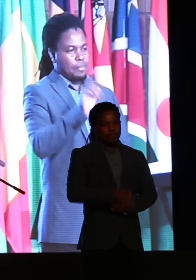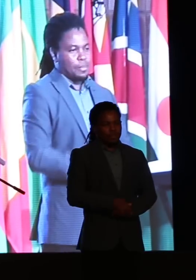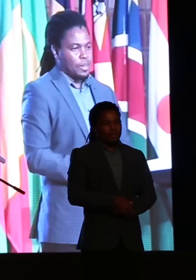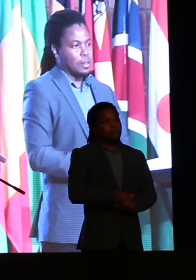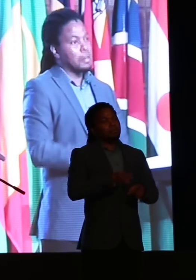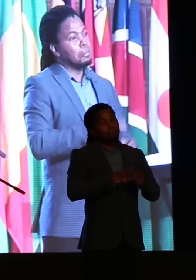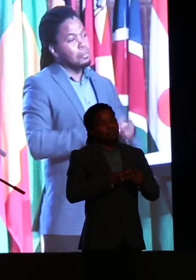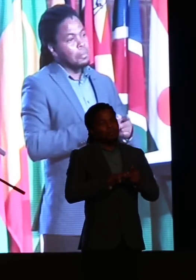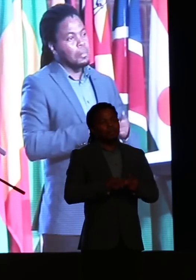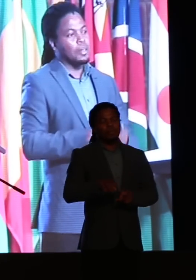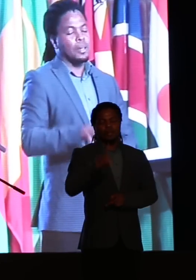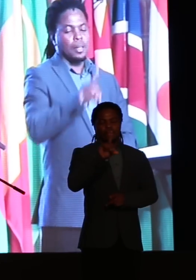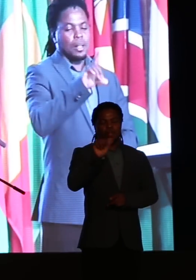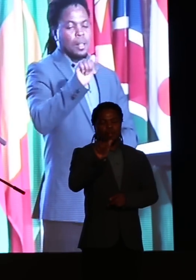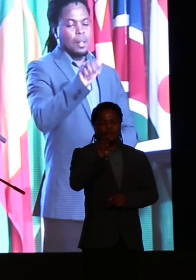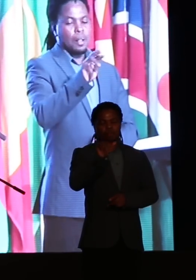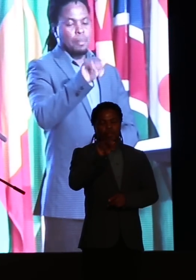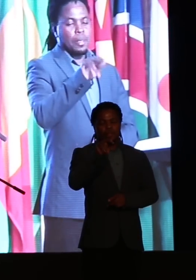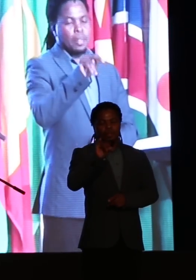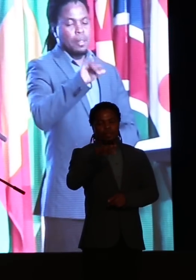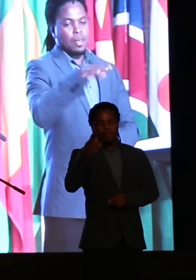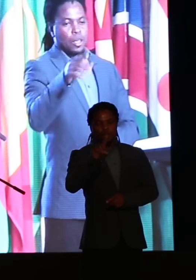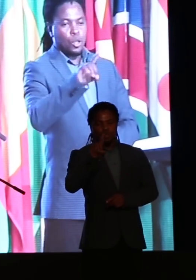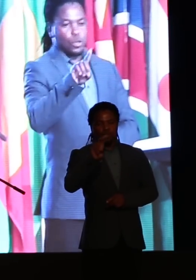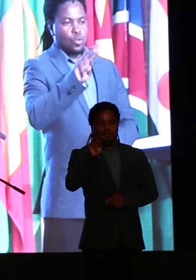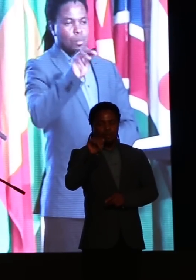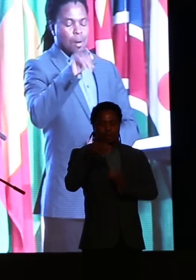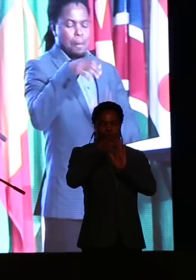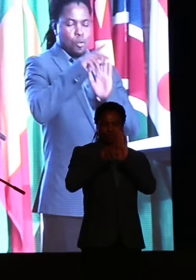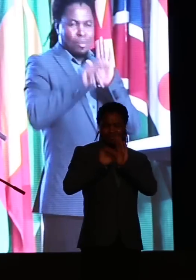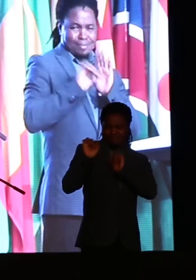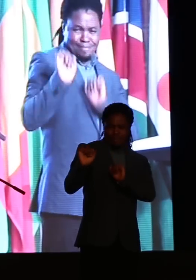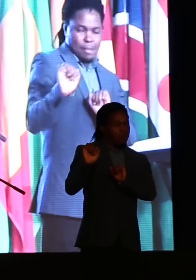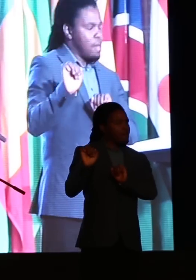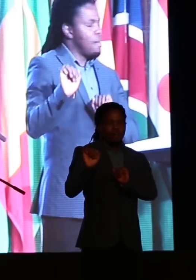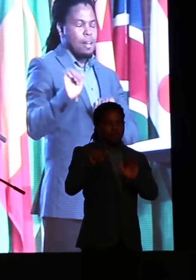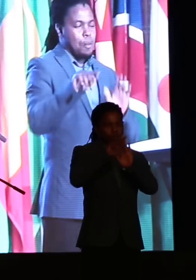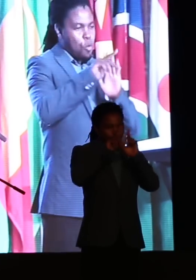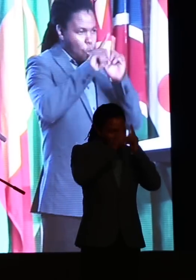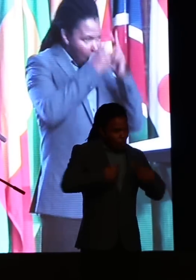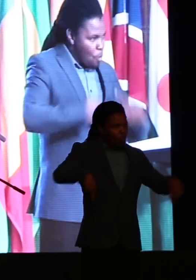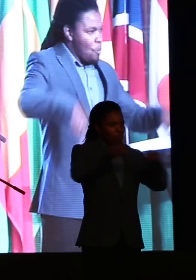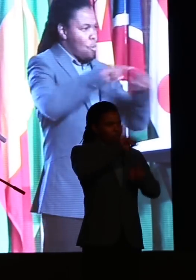Nkosazanadamini Zuma, but it's a project of all South Africans. Because land